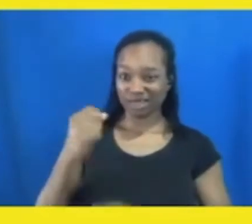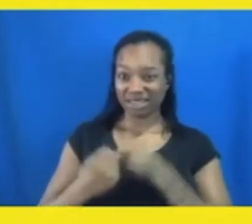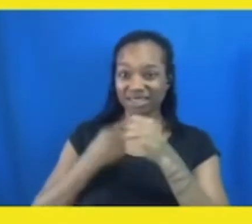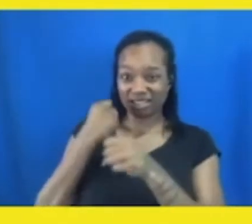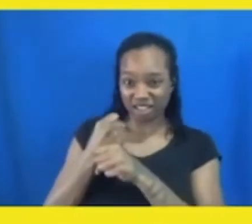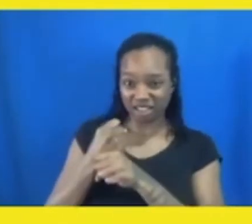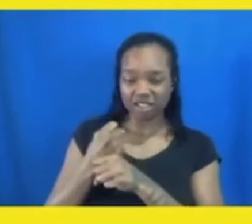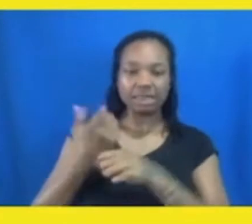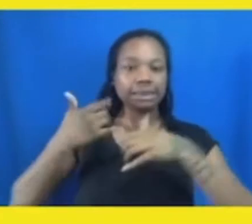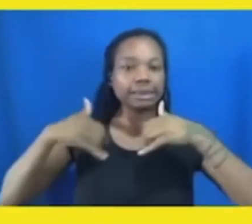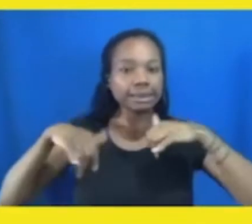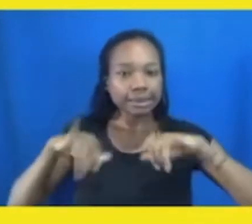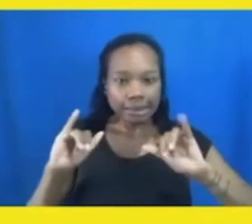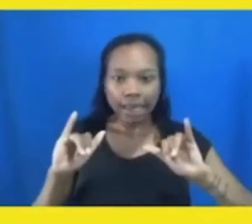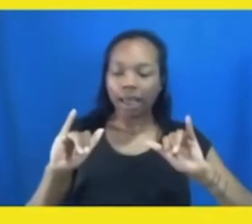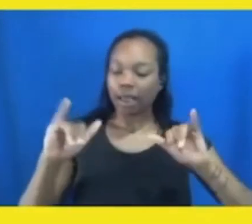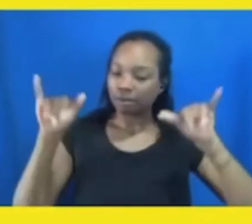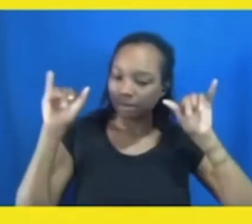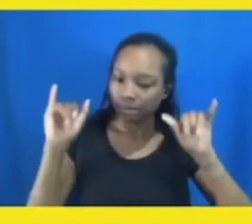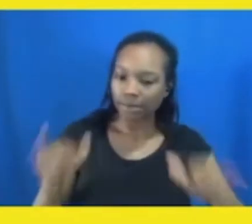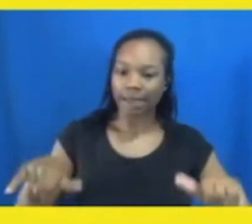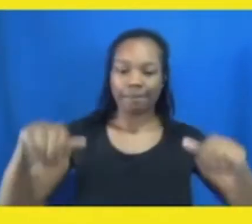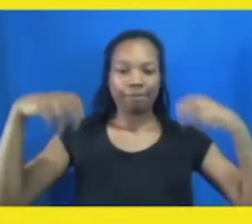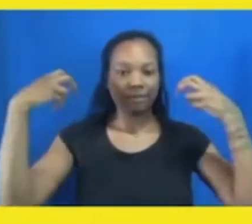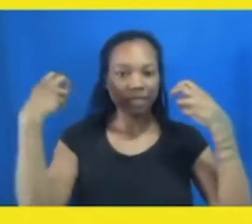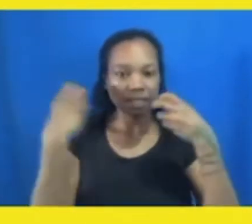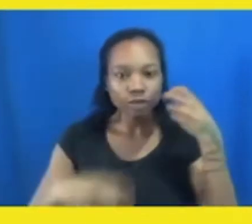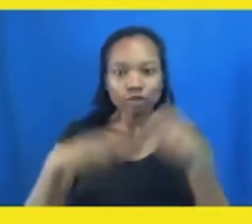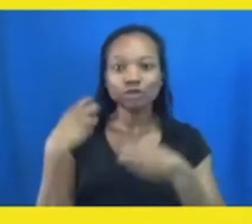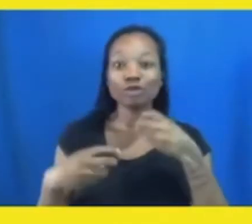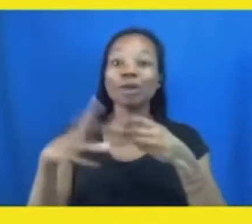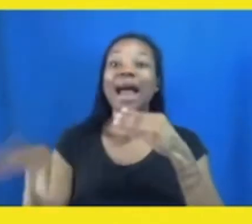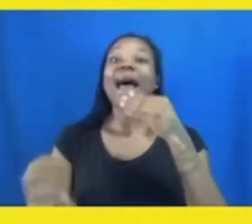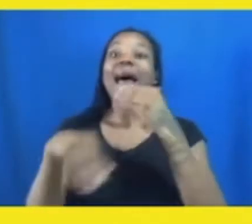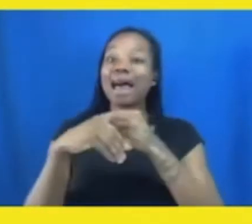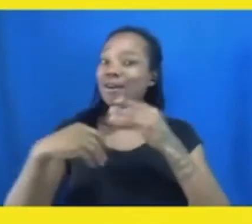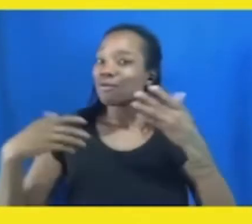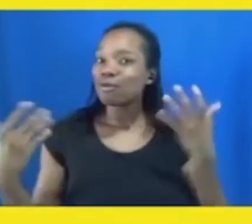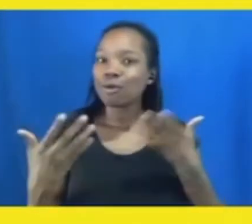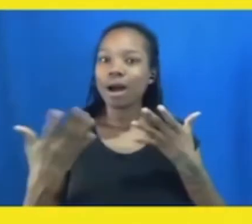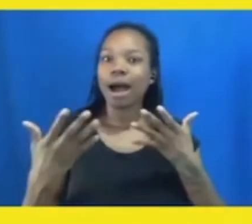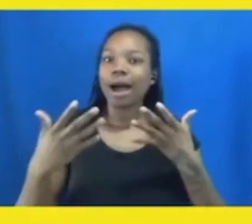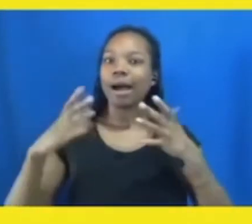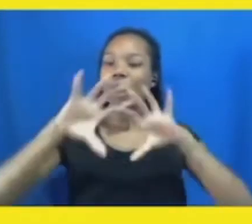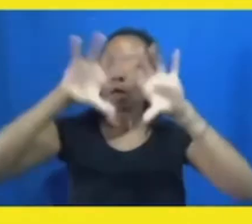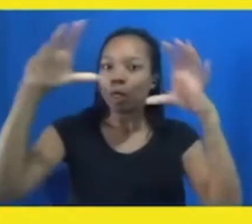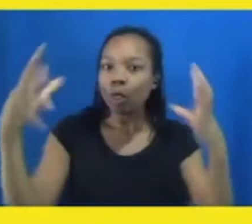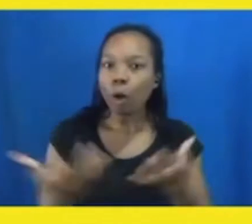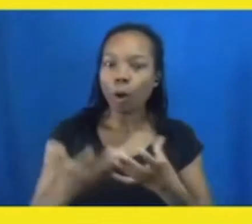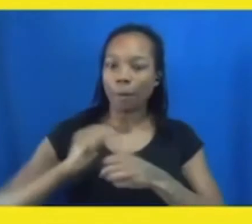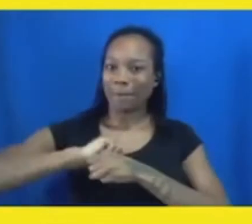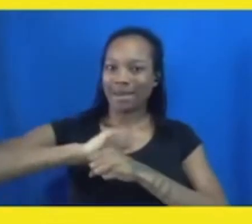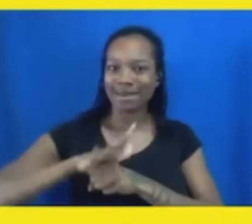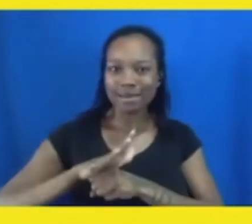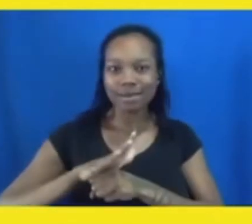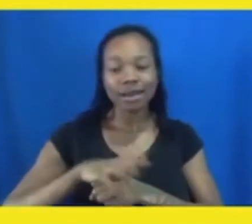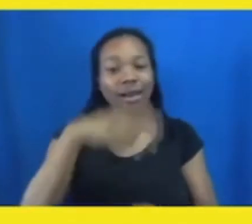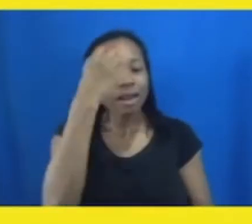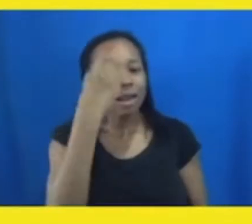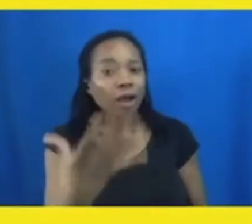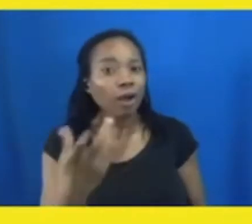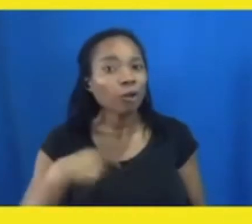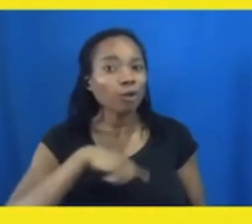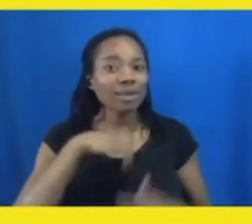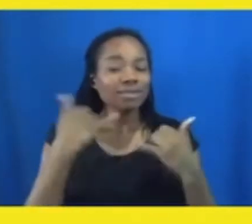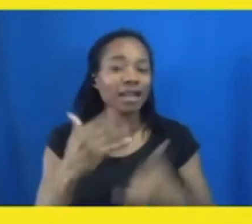as well as the impacts of a global pandemic. My friends, we are in a crisis moment, but I still